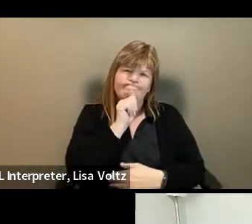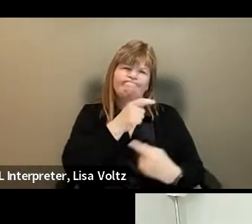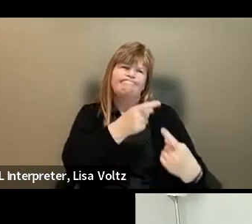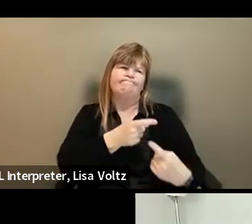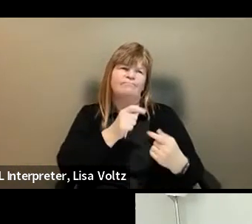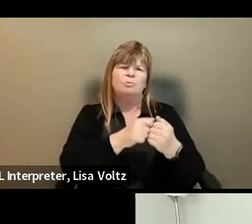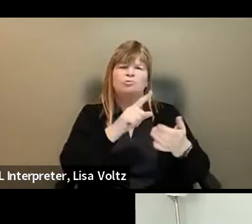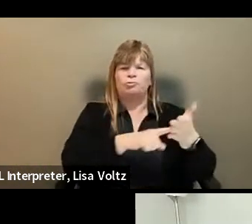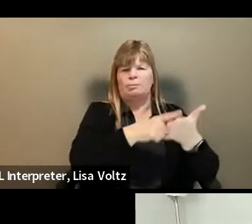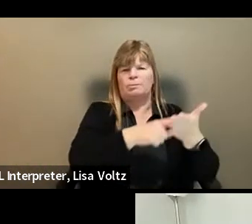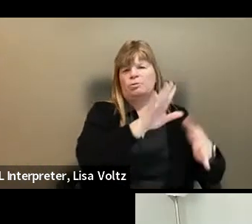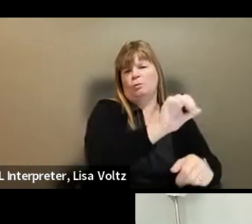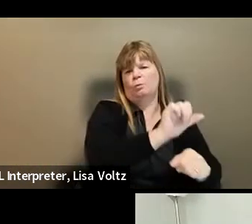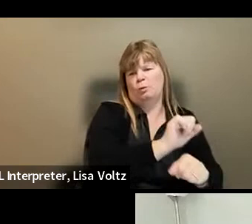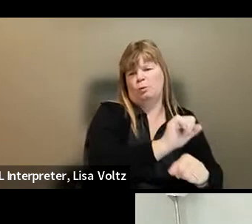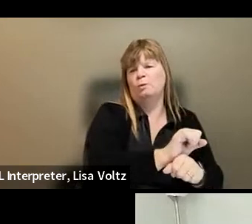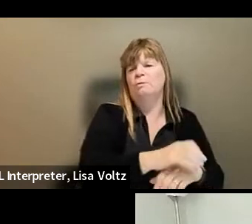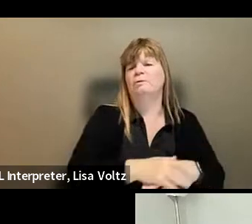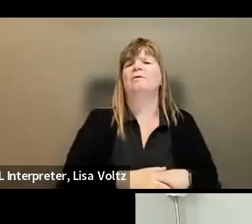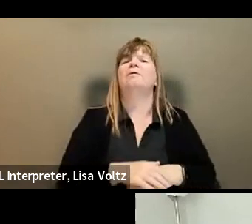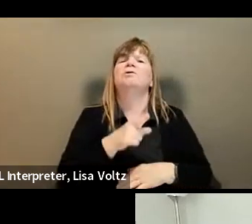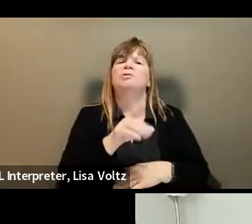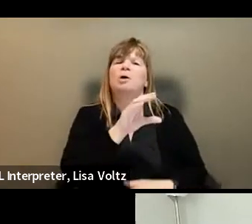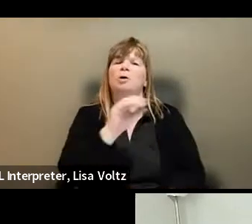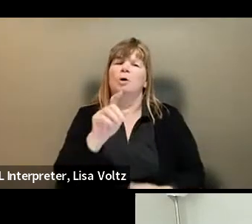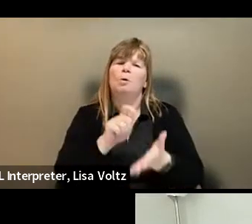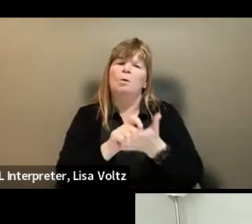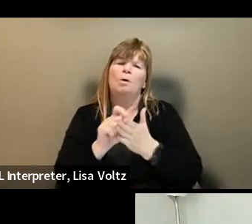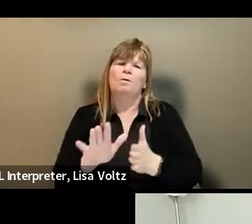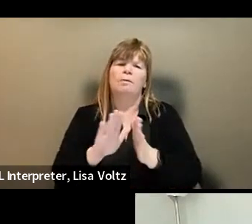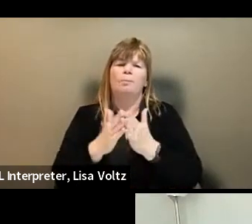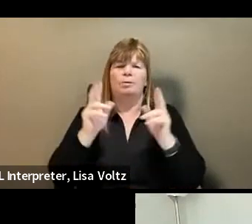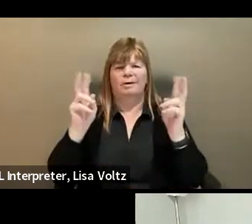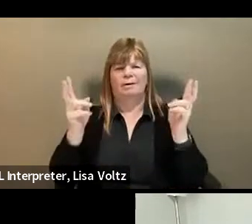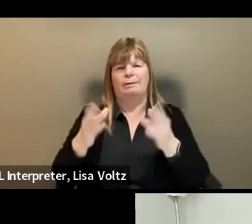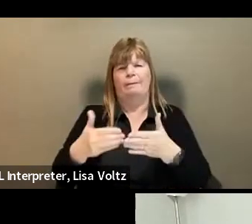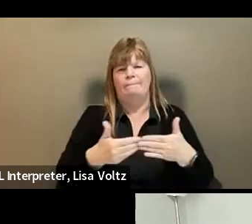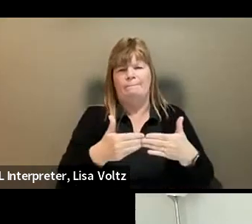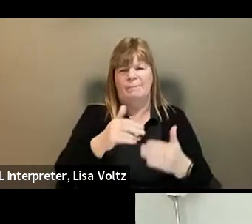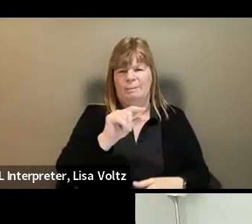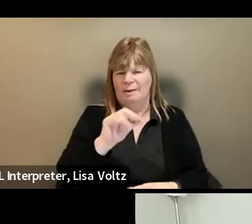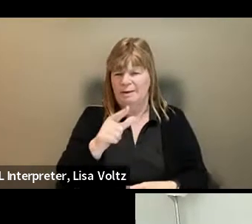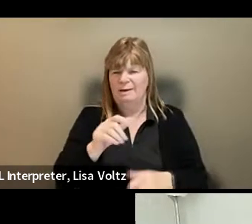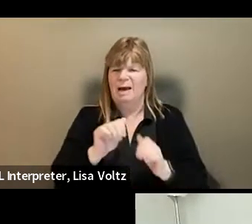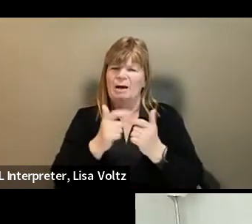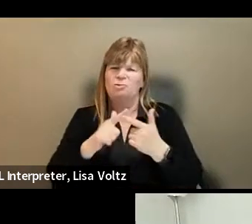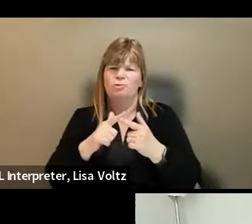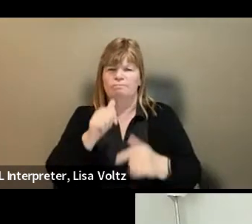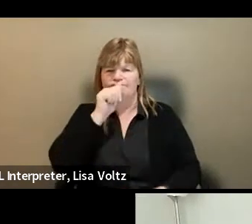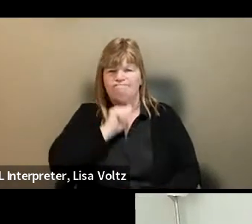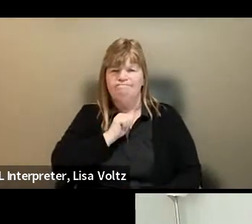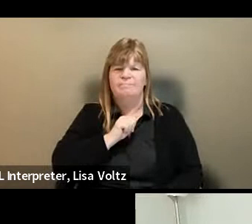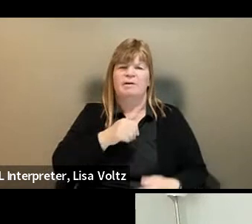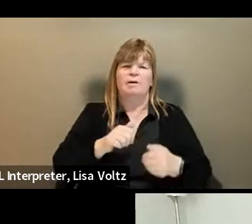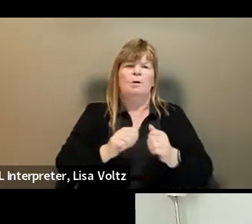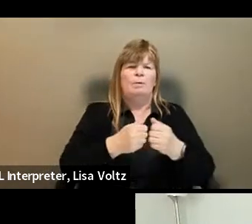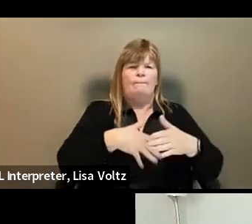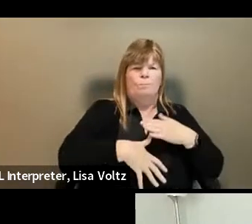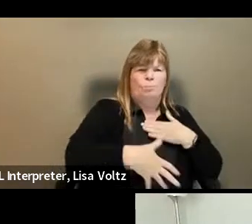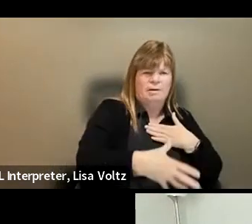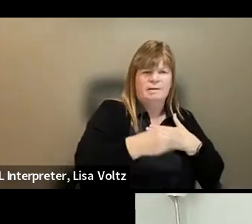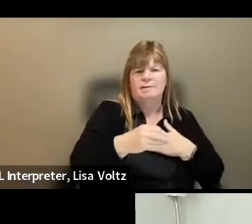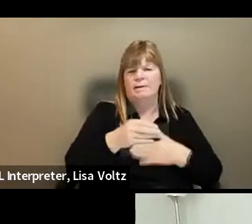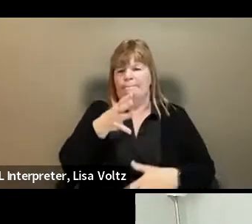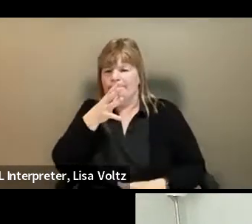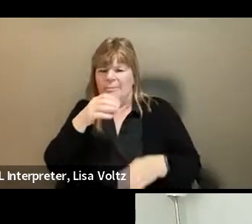-friendly laws and policies. She is a co-author of the book, Baby Gate, How to Survive Pregnancy and Parenting in the Workplace.